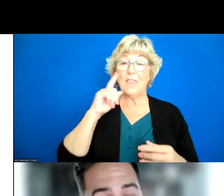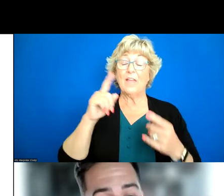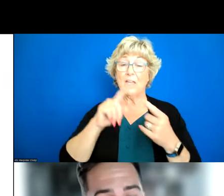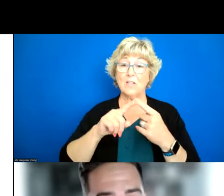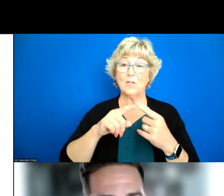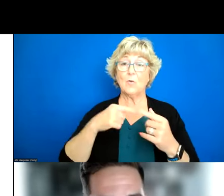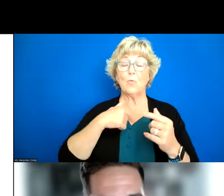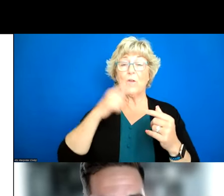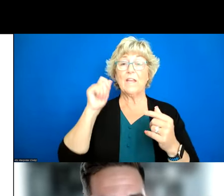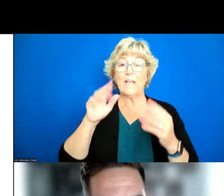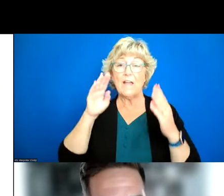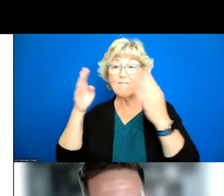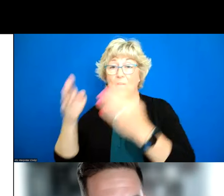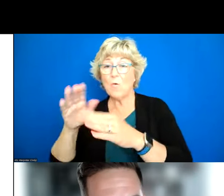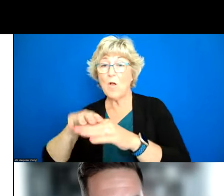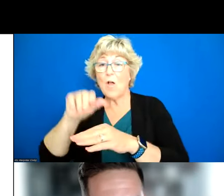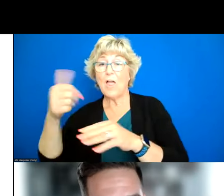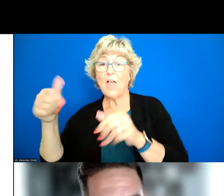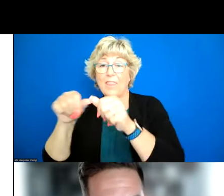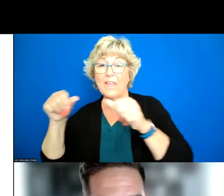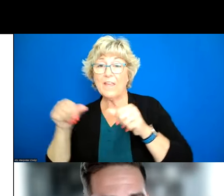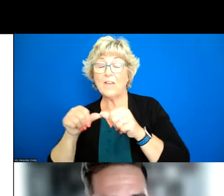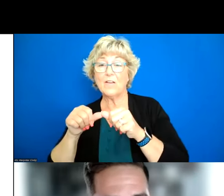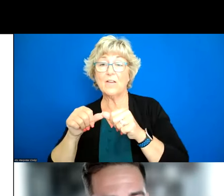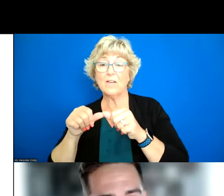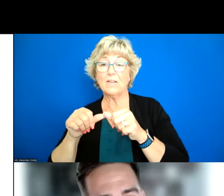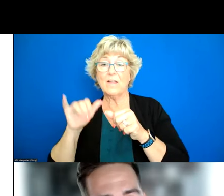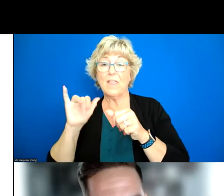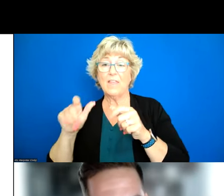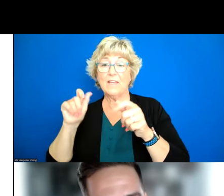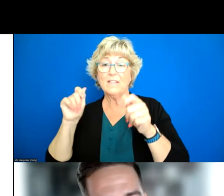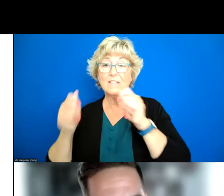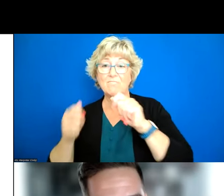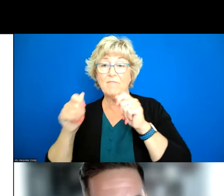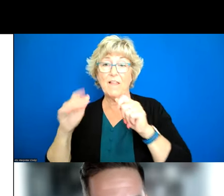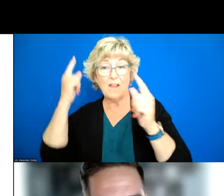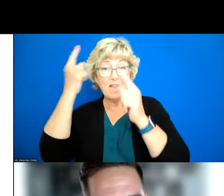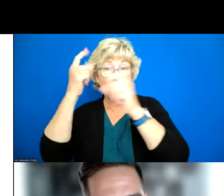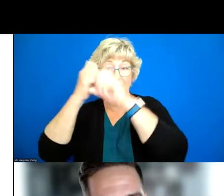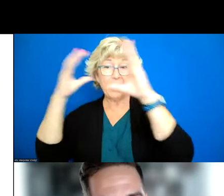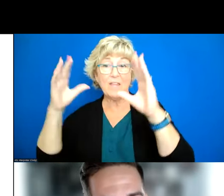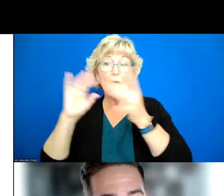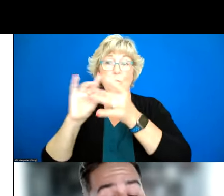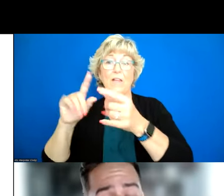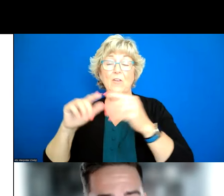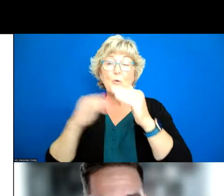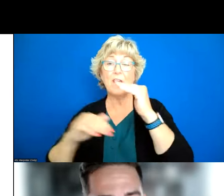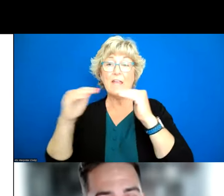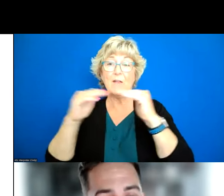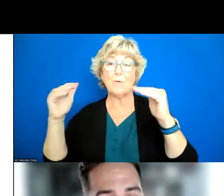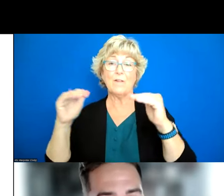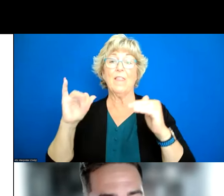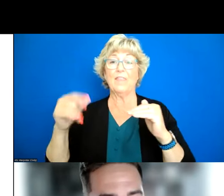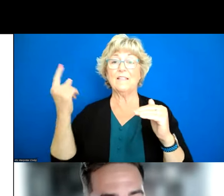other dimensions that um often shape uh our thinking on equity uh and that'll be